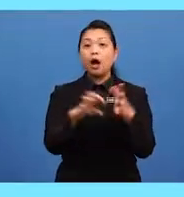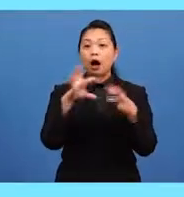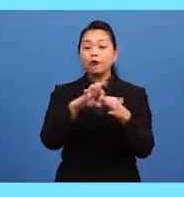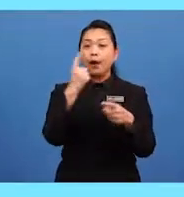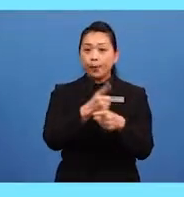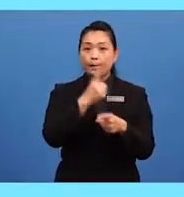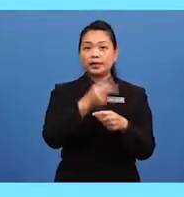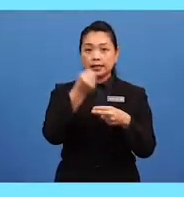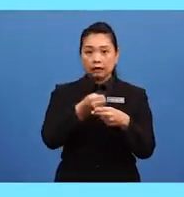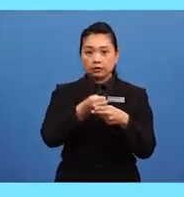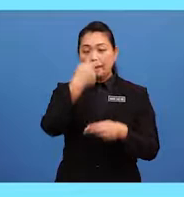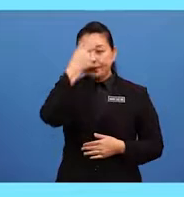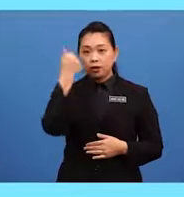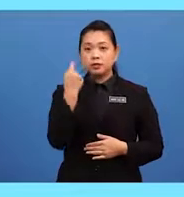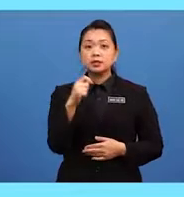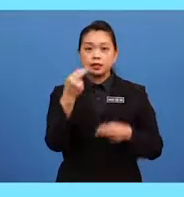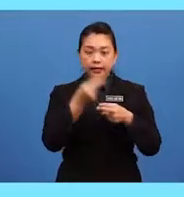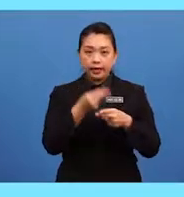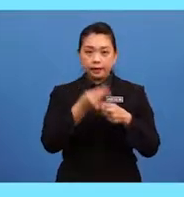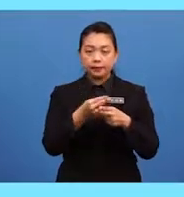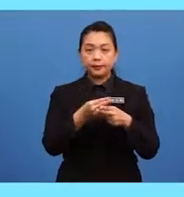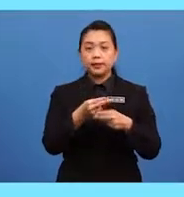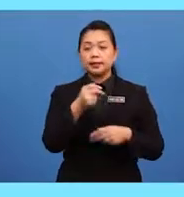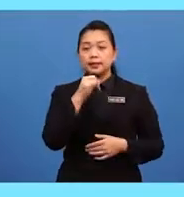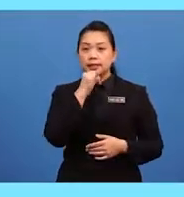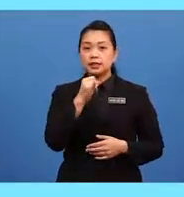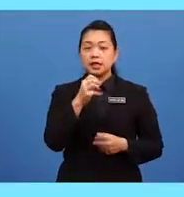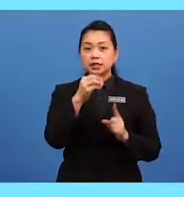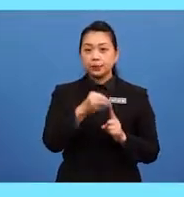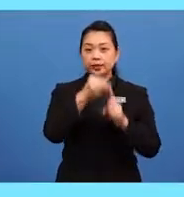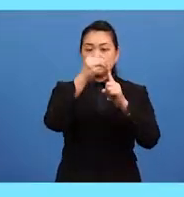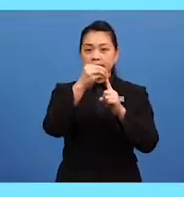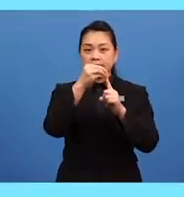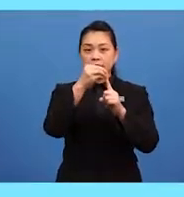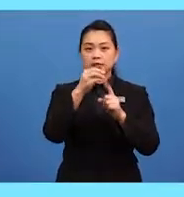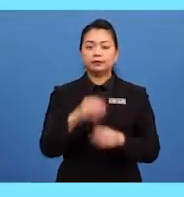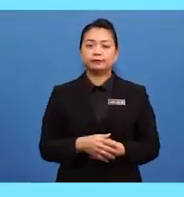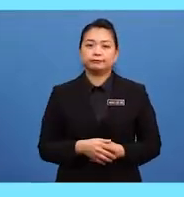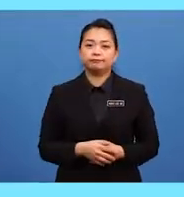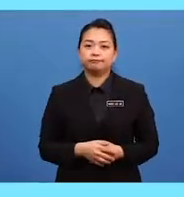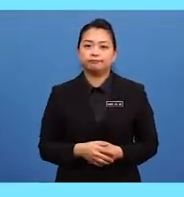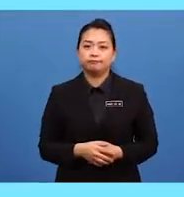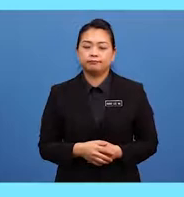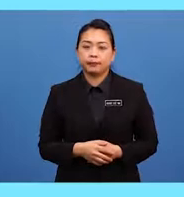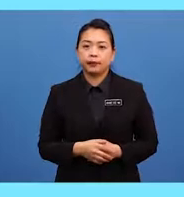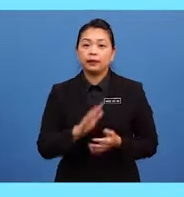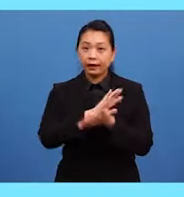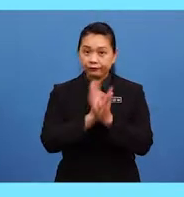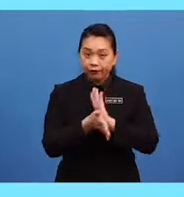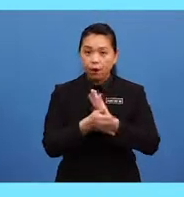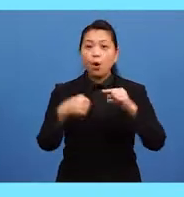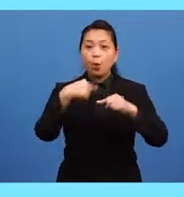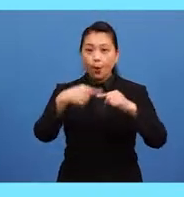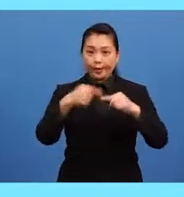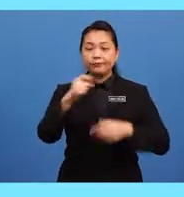Because the name is specific to a certain part in Slangor state. Therefore, when